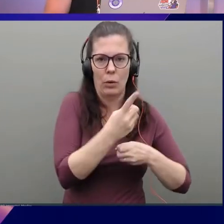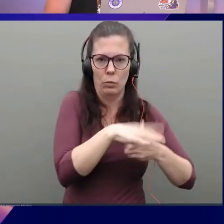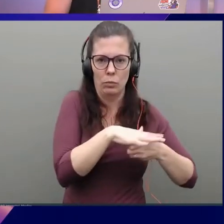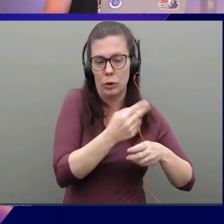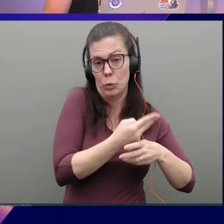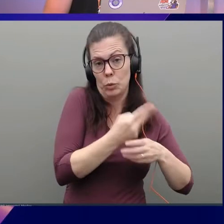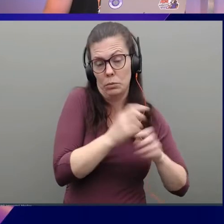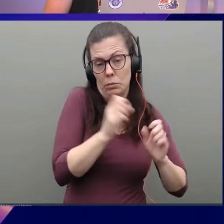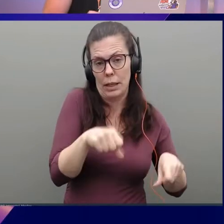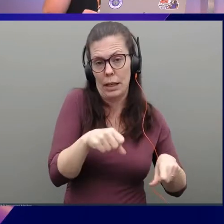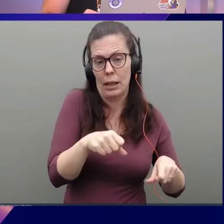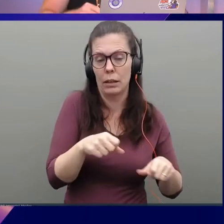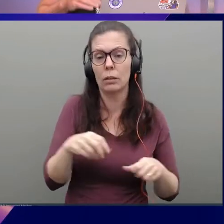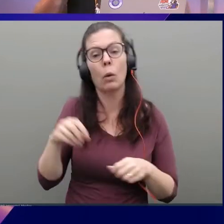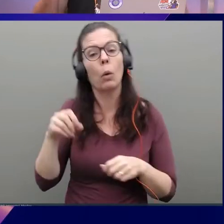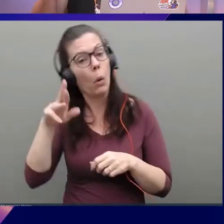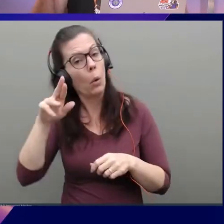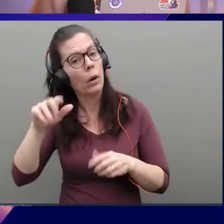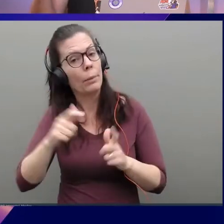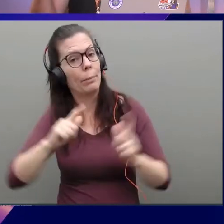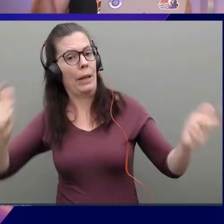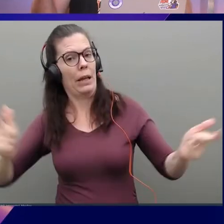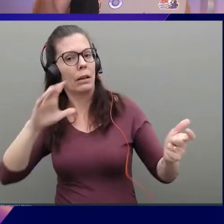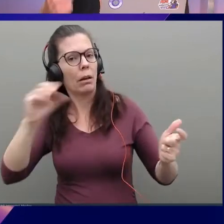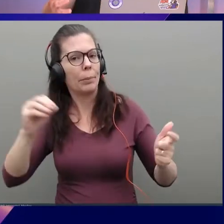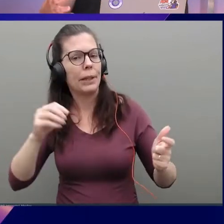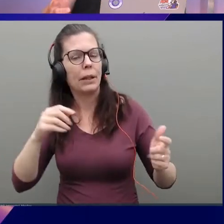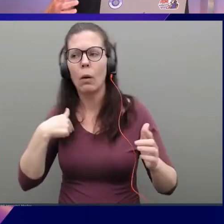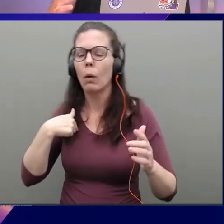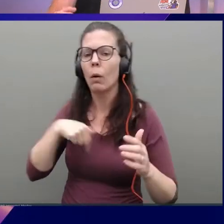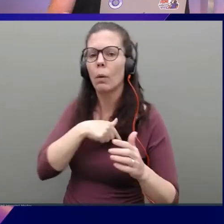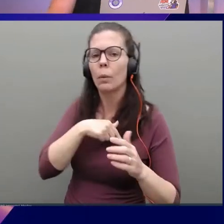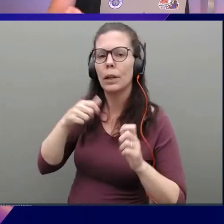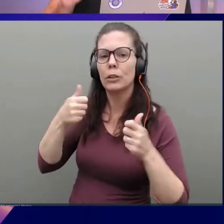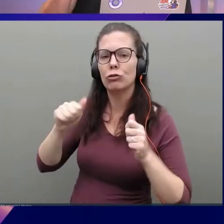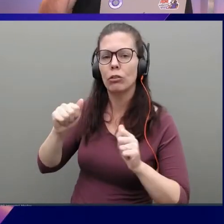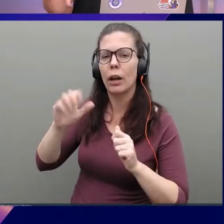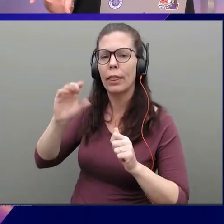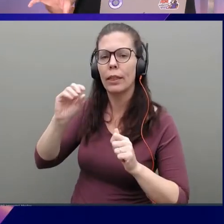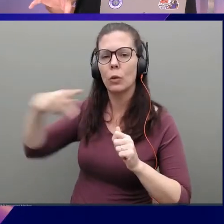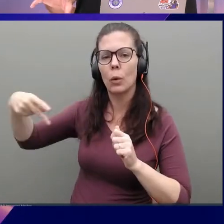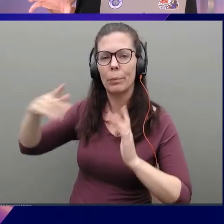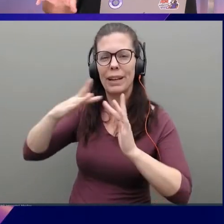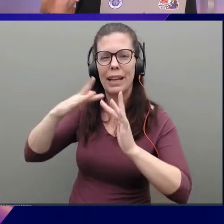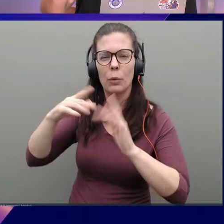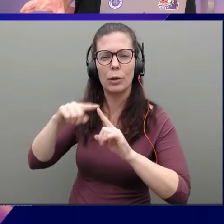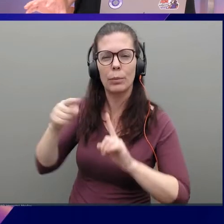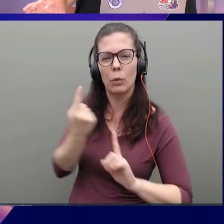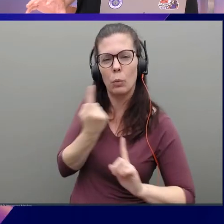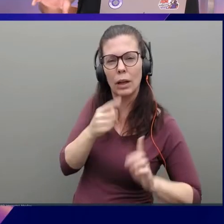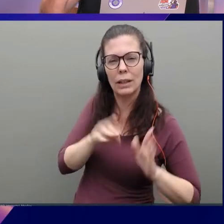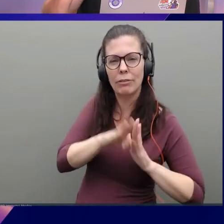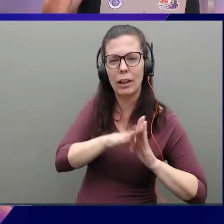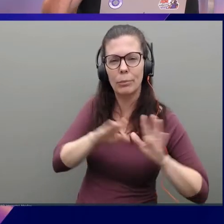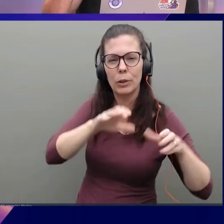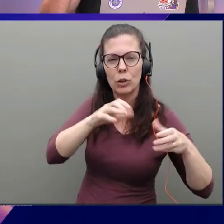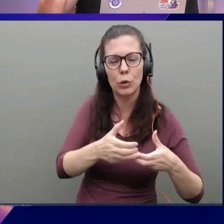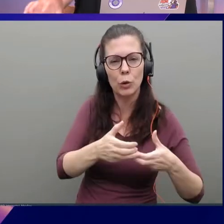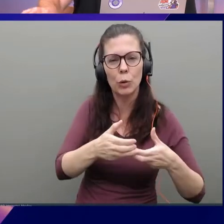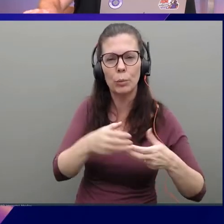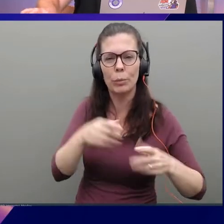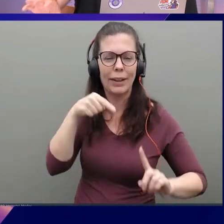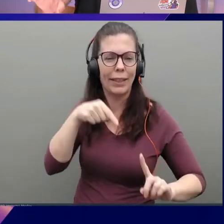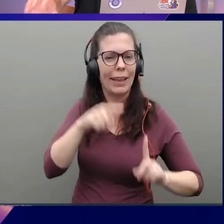also see this with like large companies where they go, hey, we're trying to get everyone on the corporate network, but there's this one development group, they wear cowboy hats, and they've been